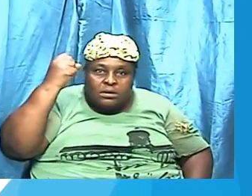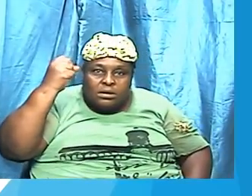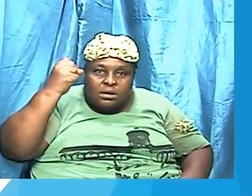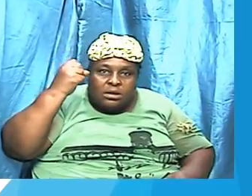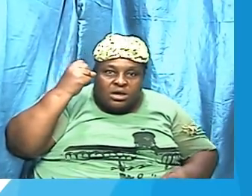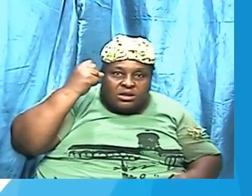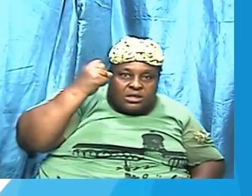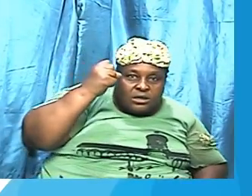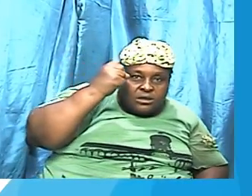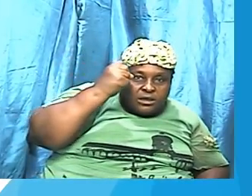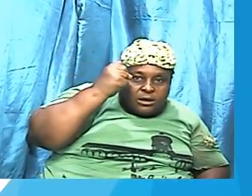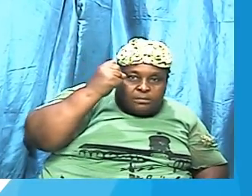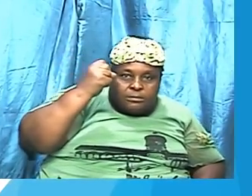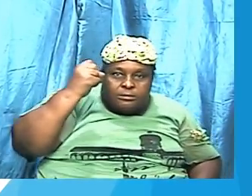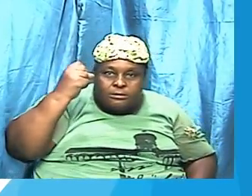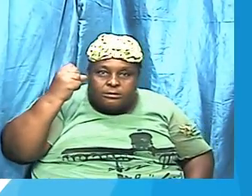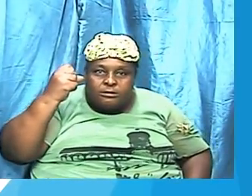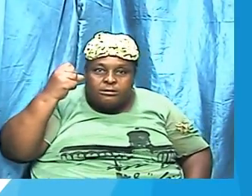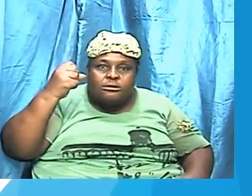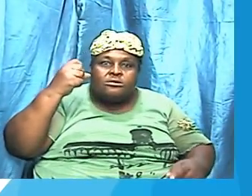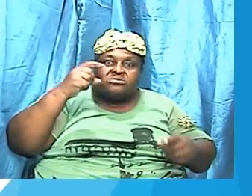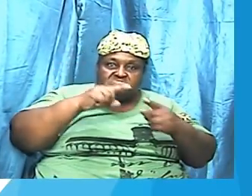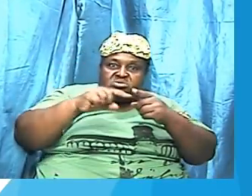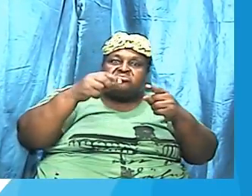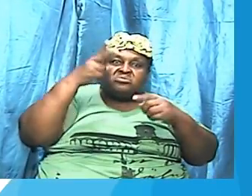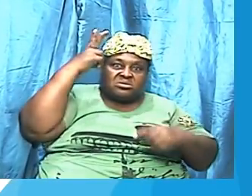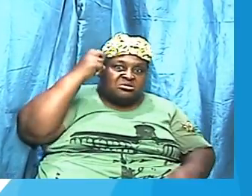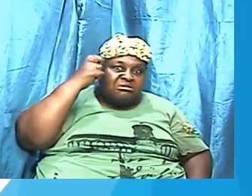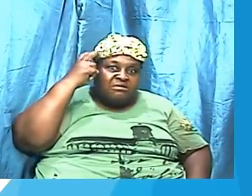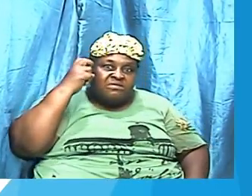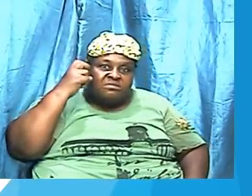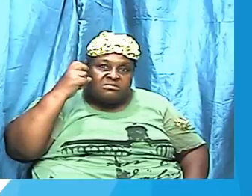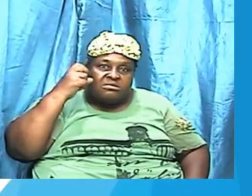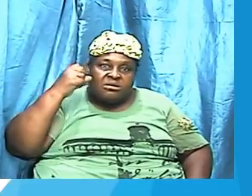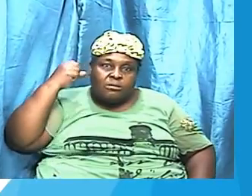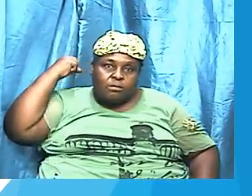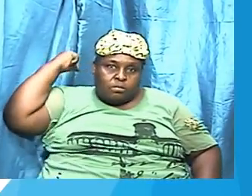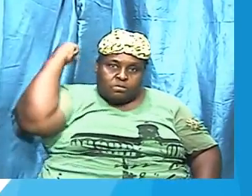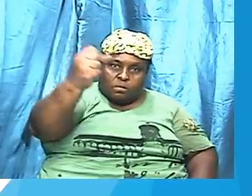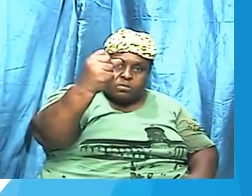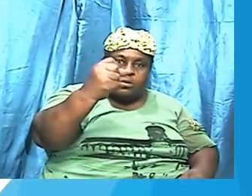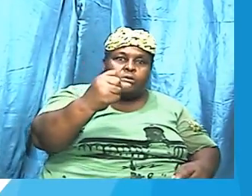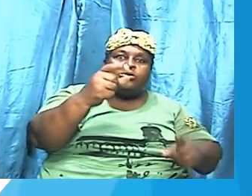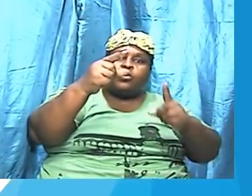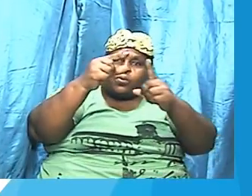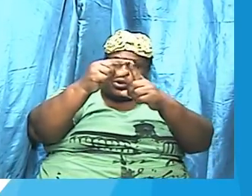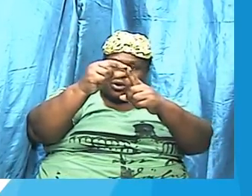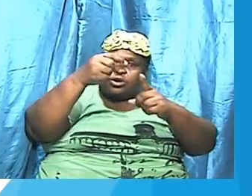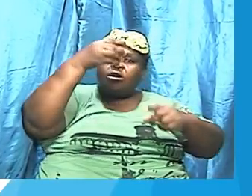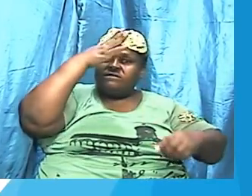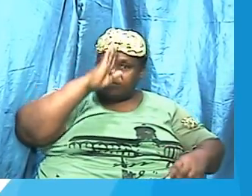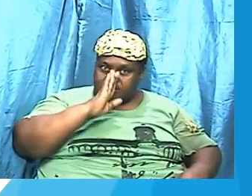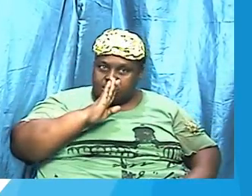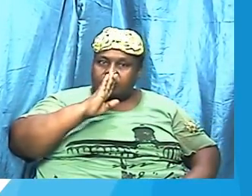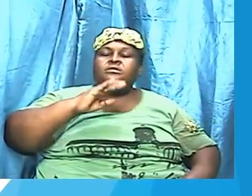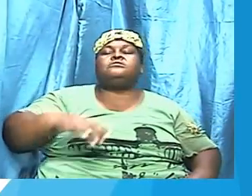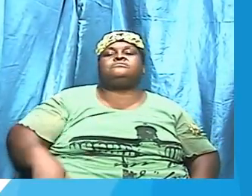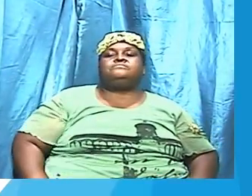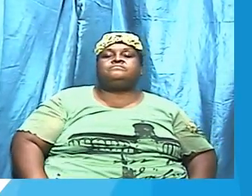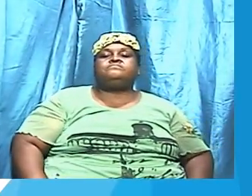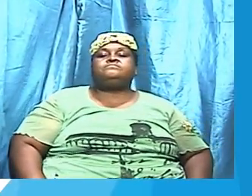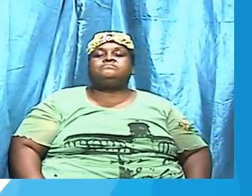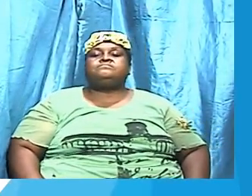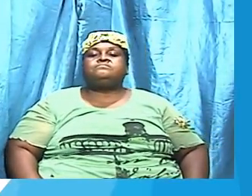brings death to the enemy. Yes, and I want us to understand that. So the